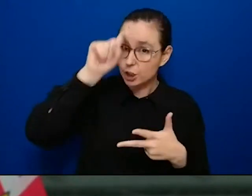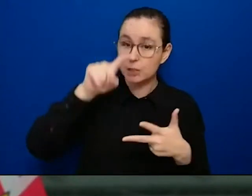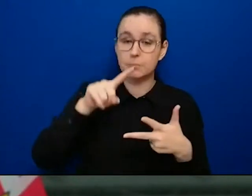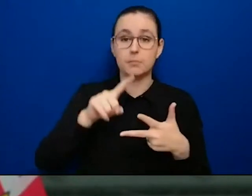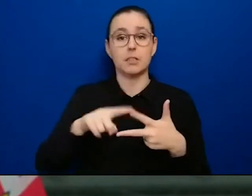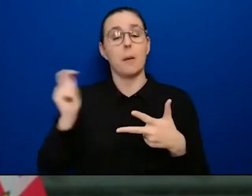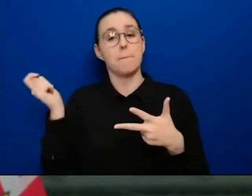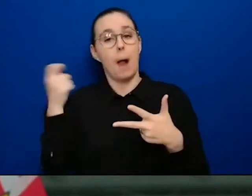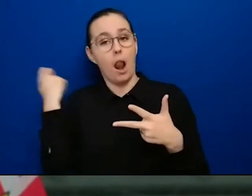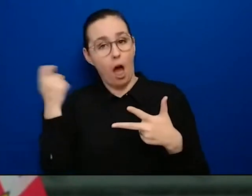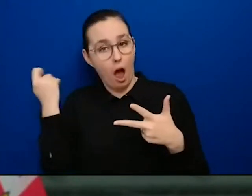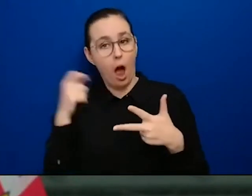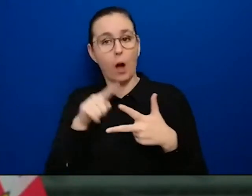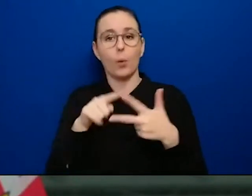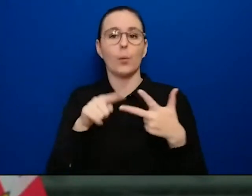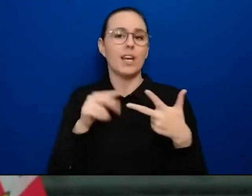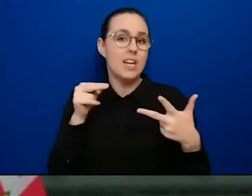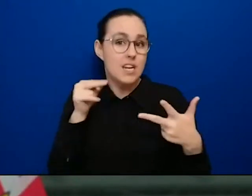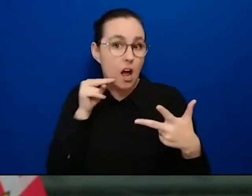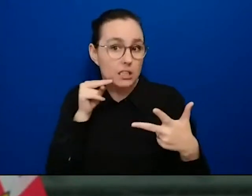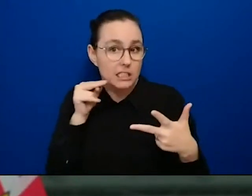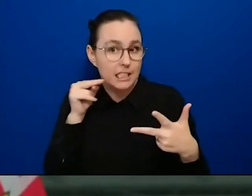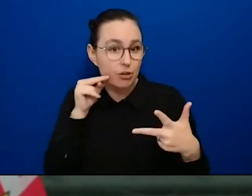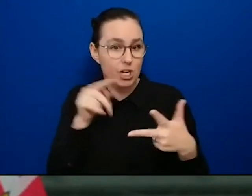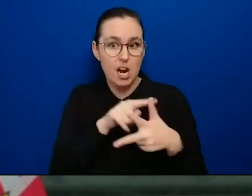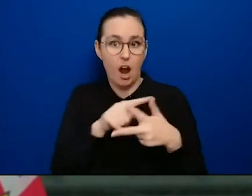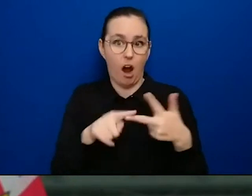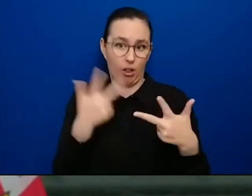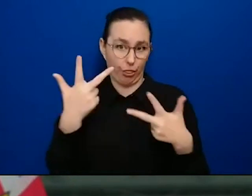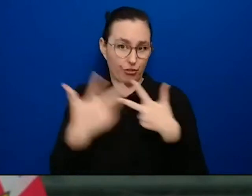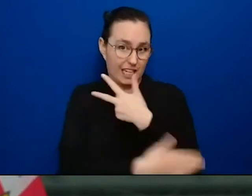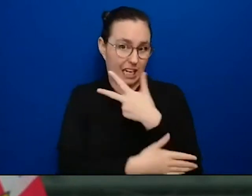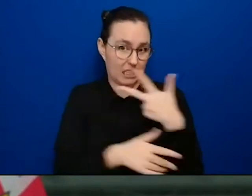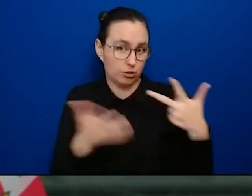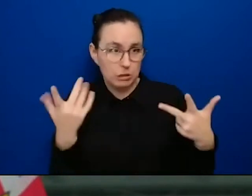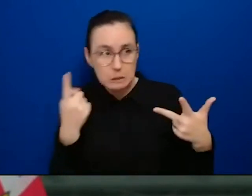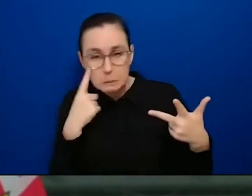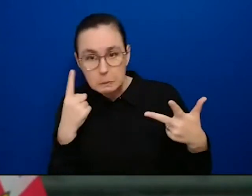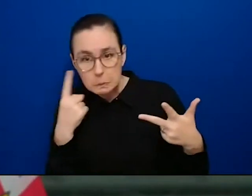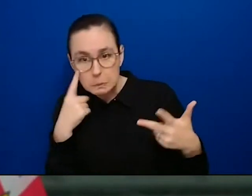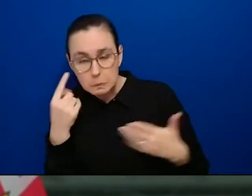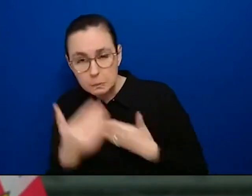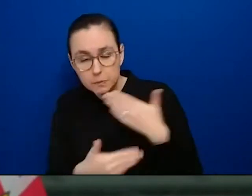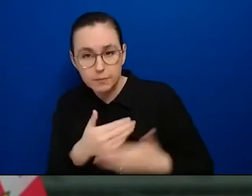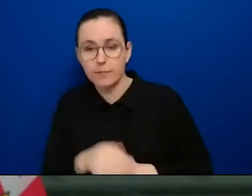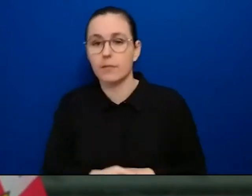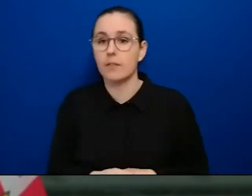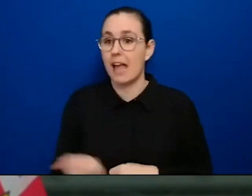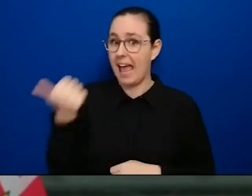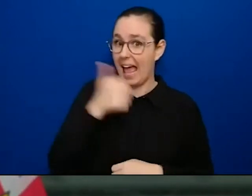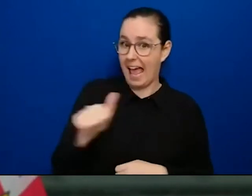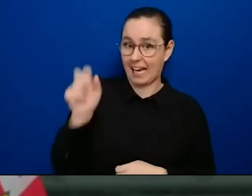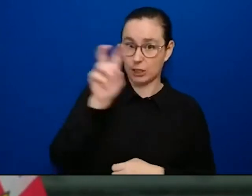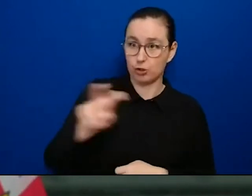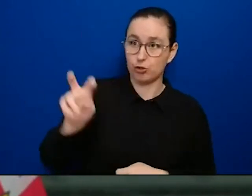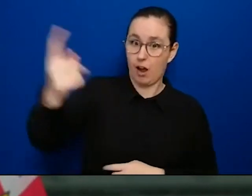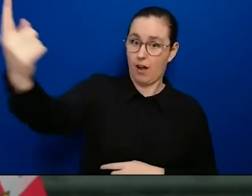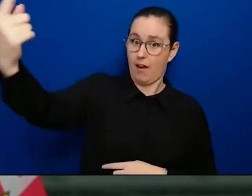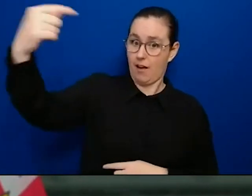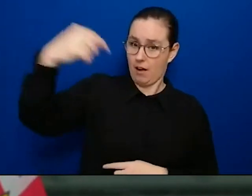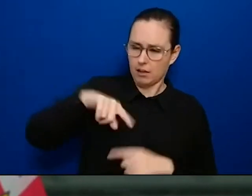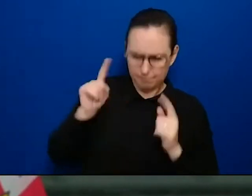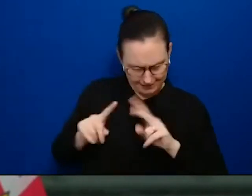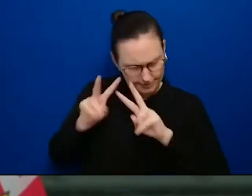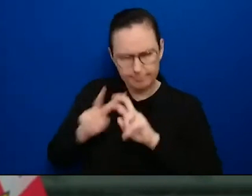But we have also been looking at all of the travel-related cases that we have. that's, so we have not